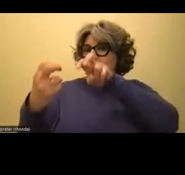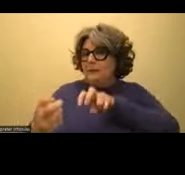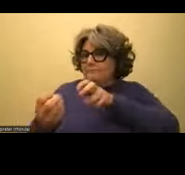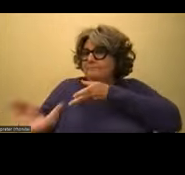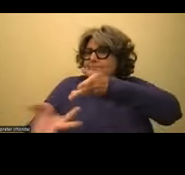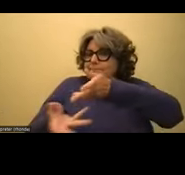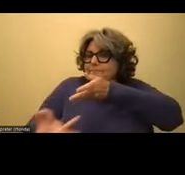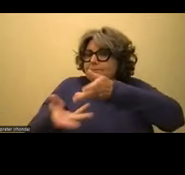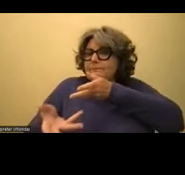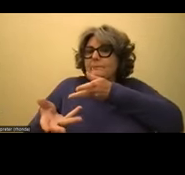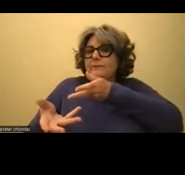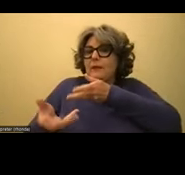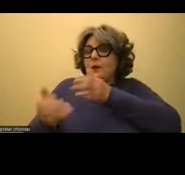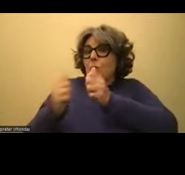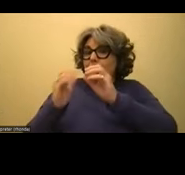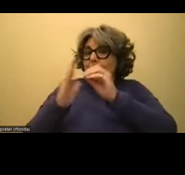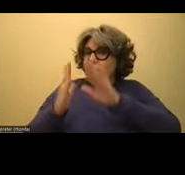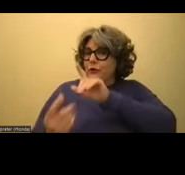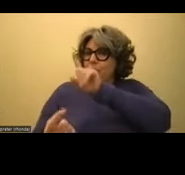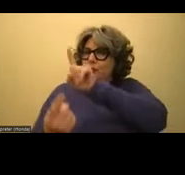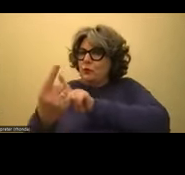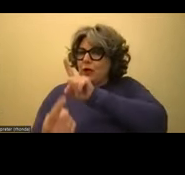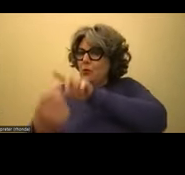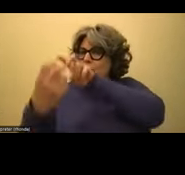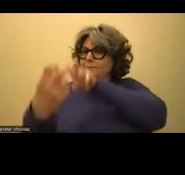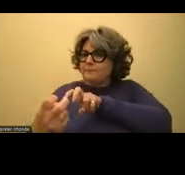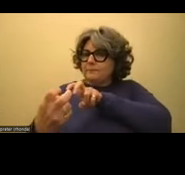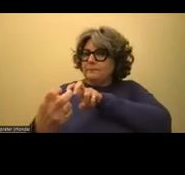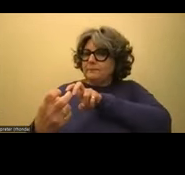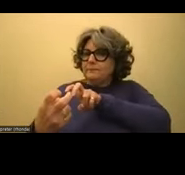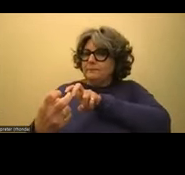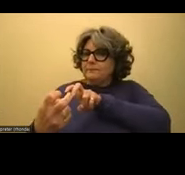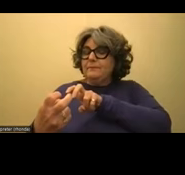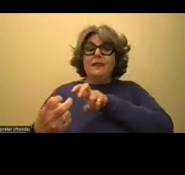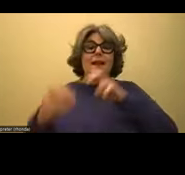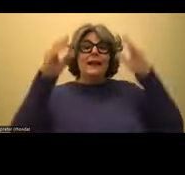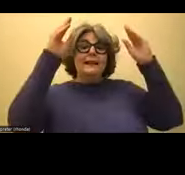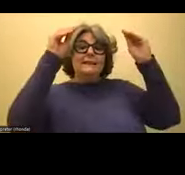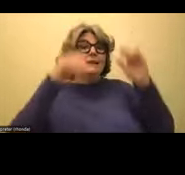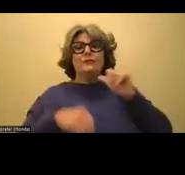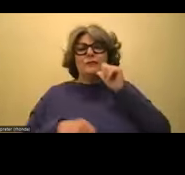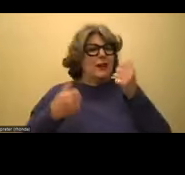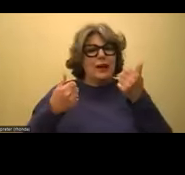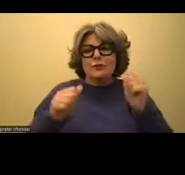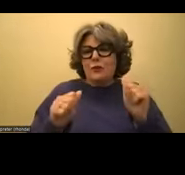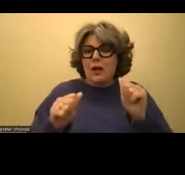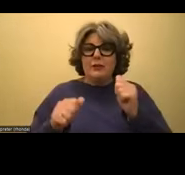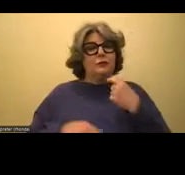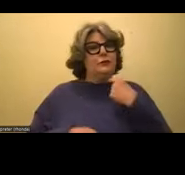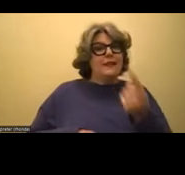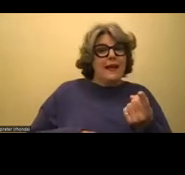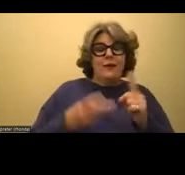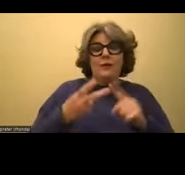with it through their with their students and not try and like dictate or like